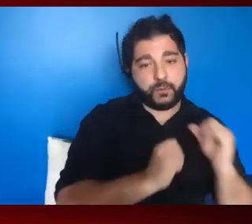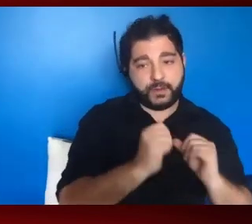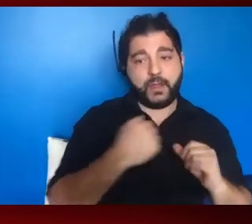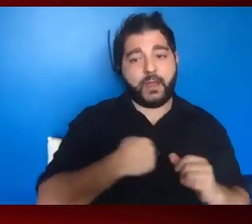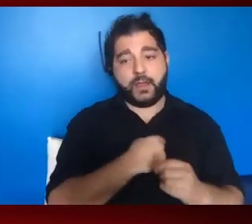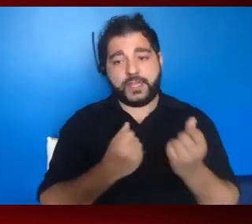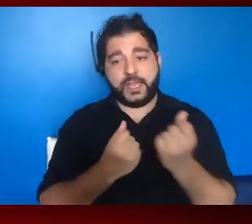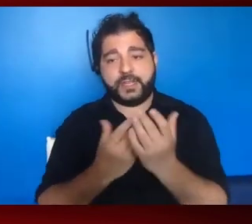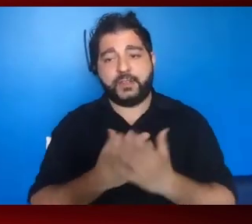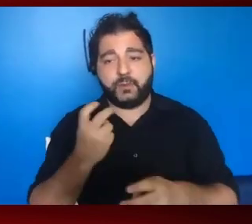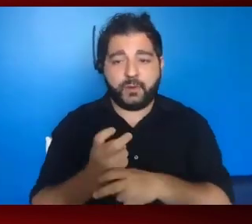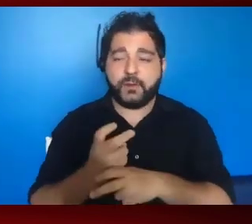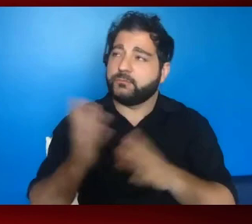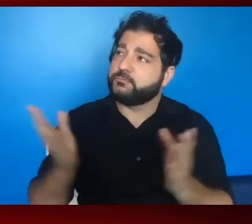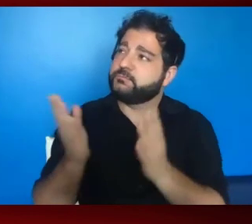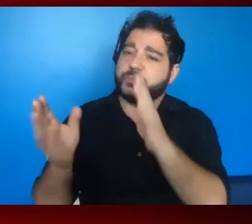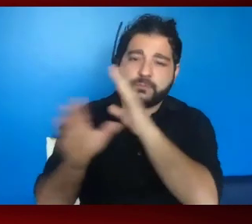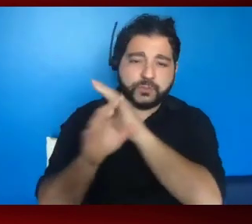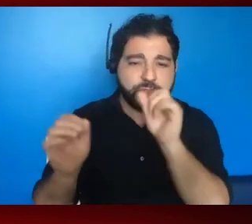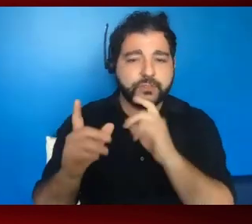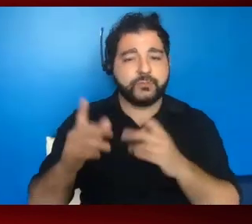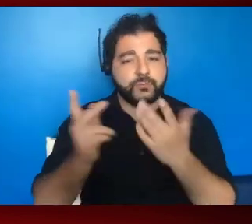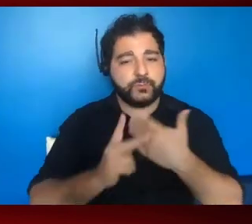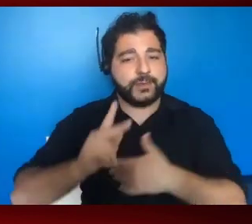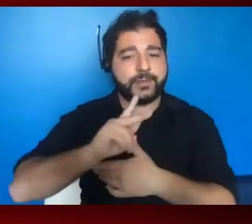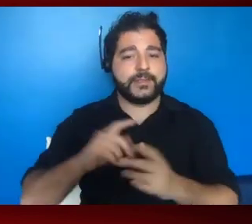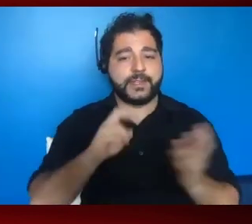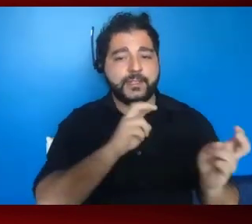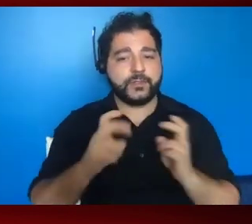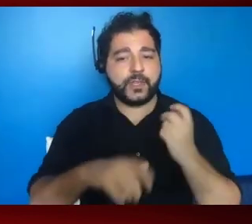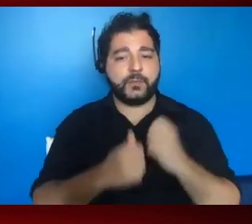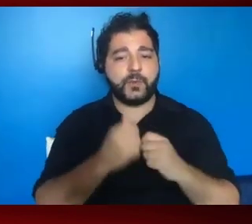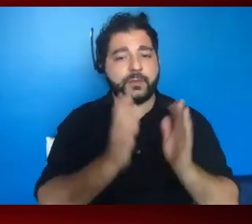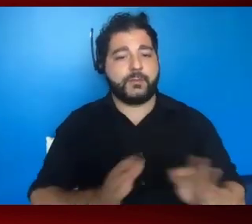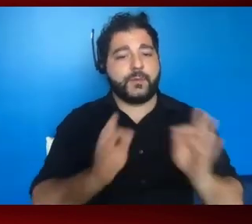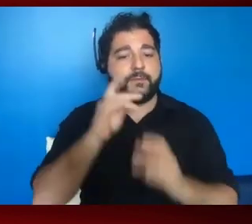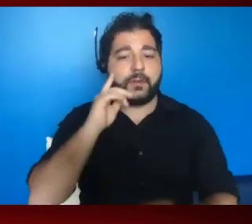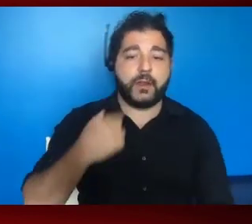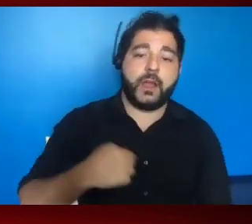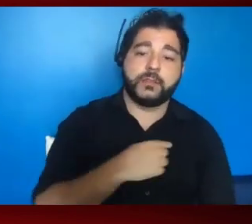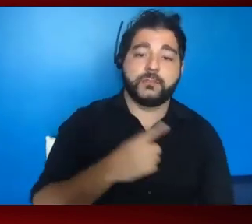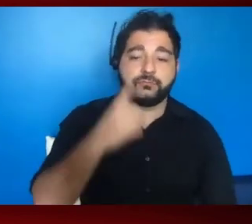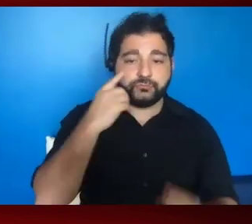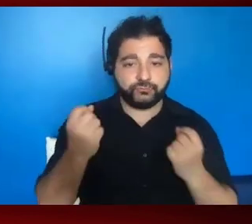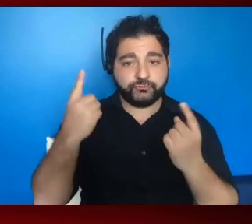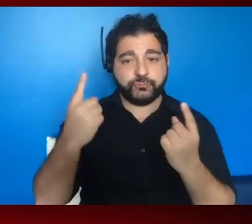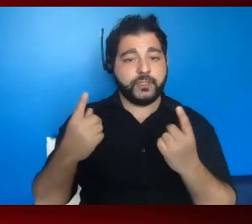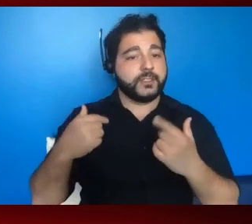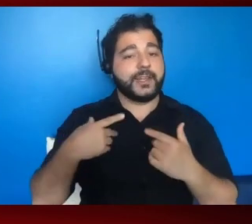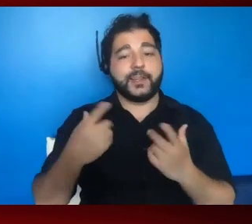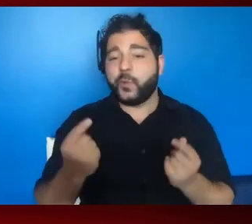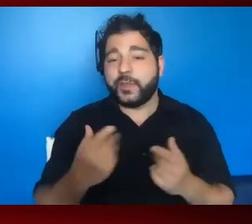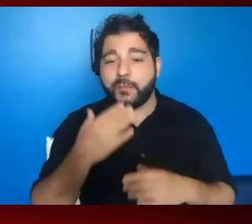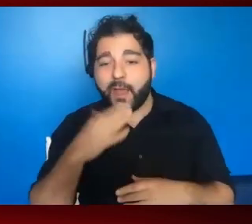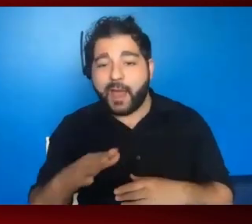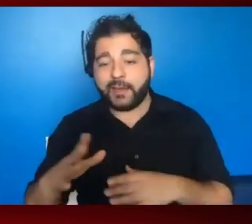hard to encourage the administration to prioritize issues that are most important to us and to understand that simply undoing the bad from the